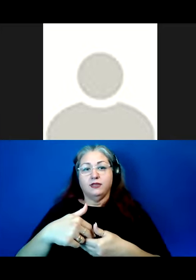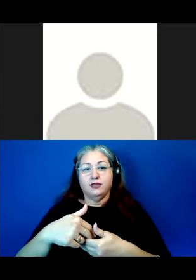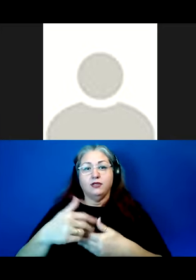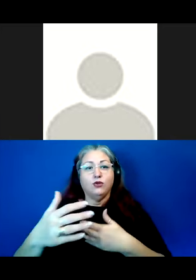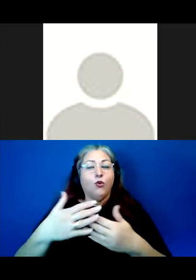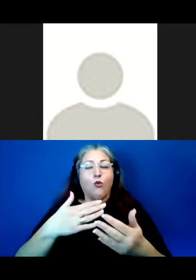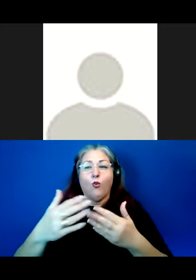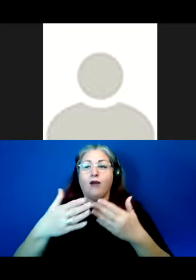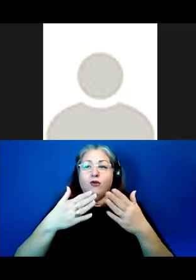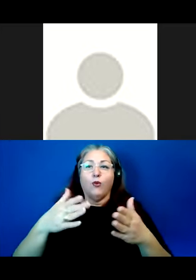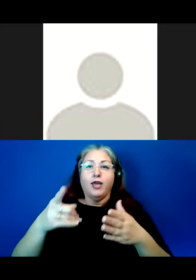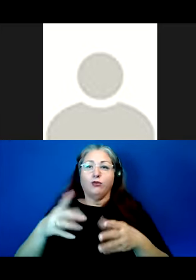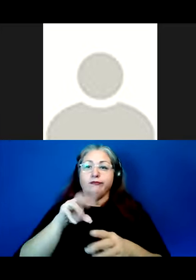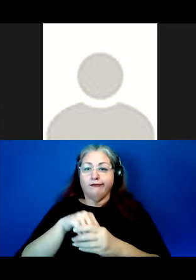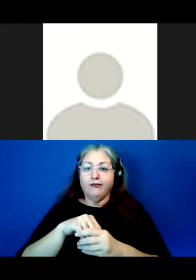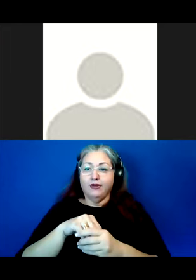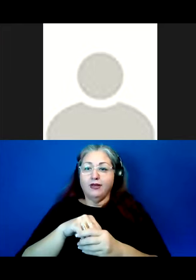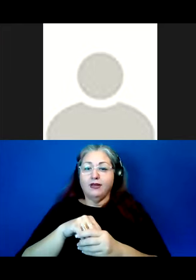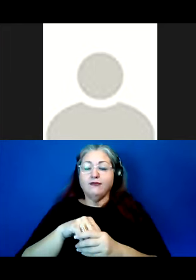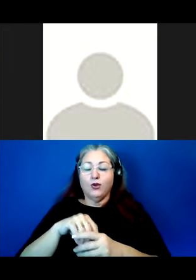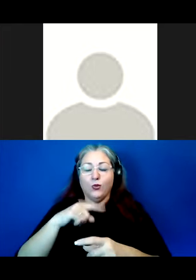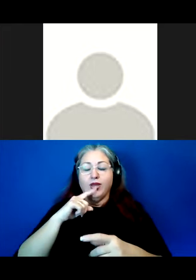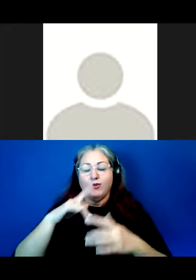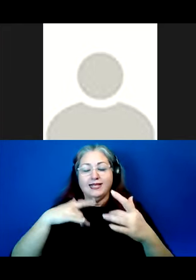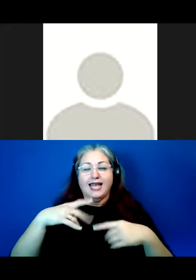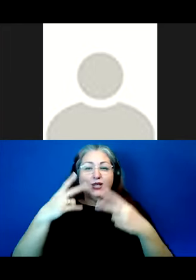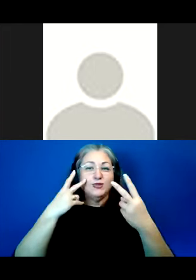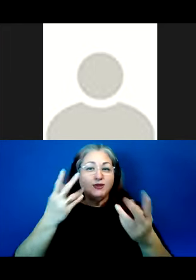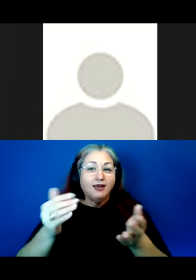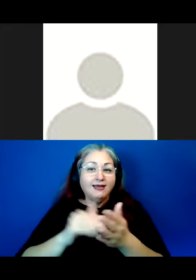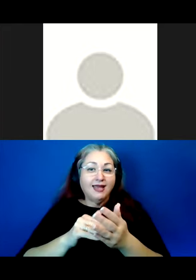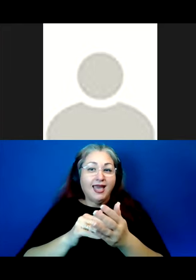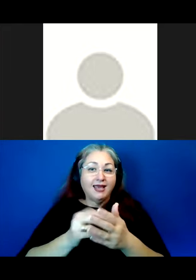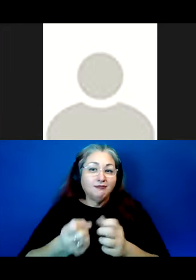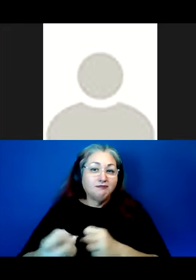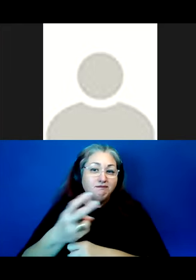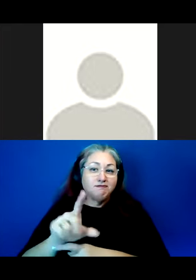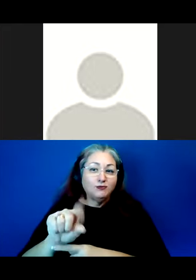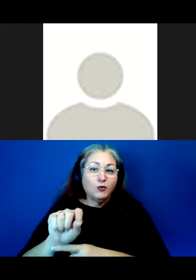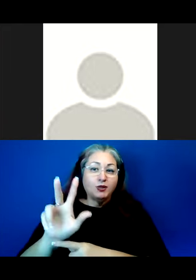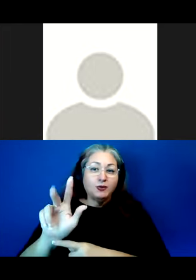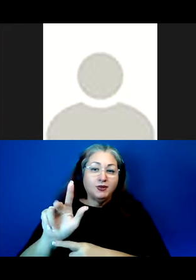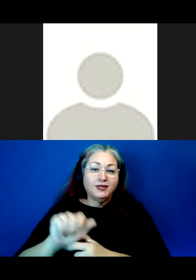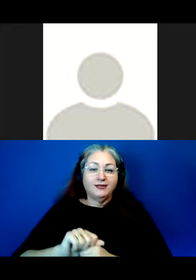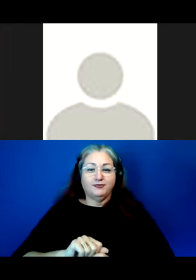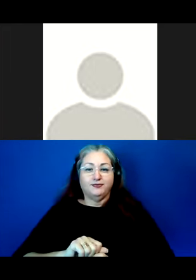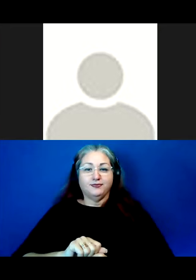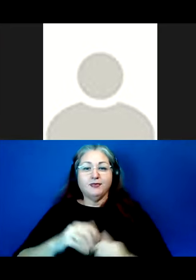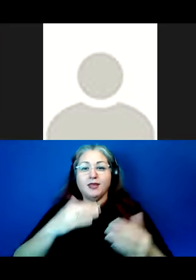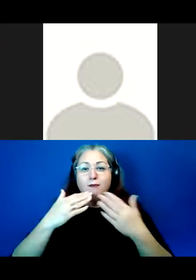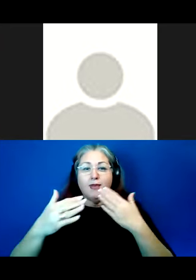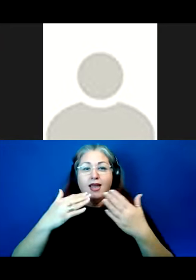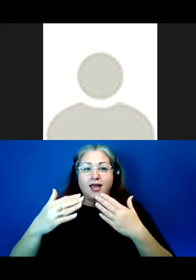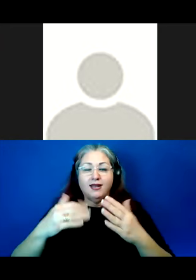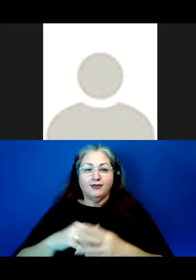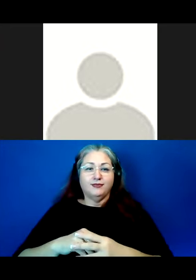whatever capacity it was, and we are excited to see you folks again in 2023. Thank you all for